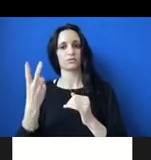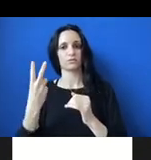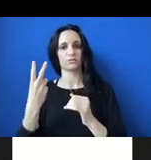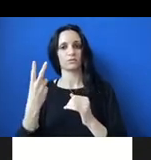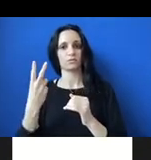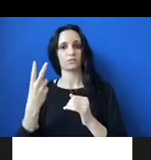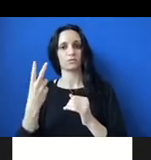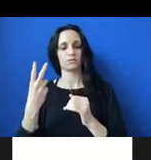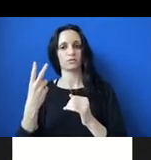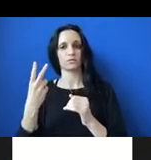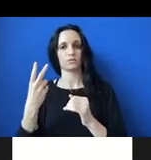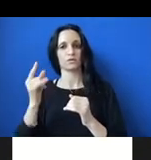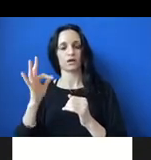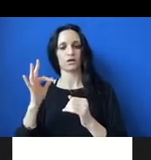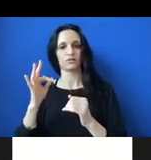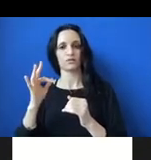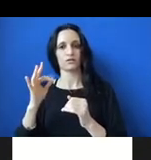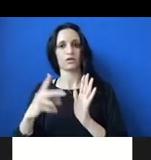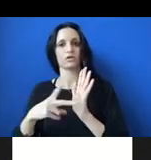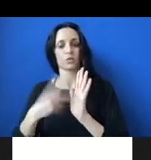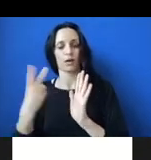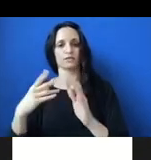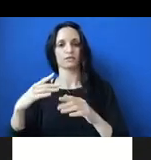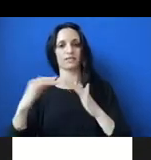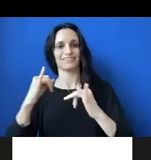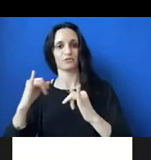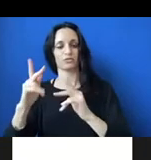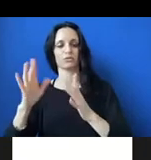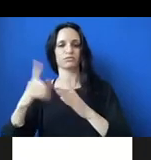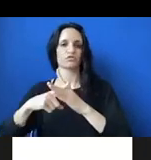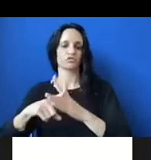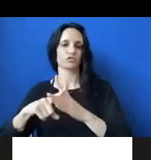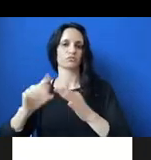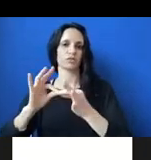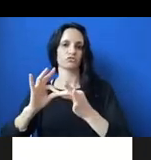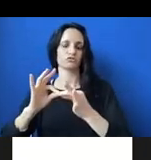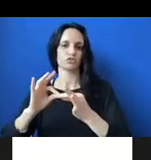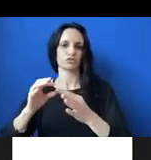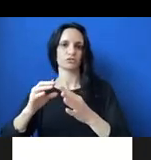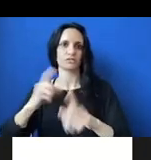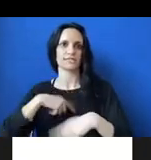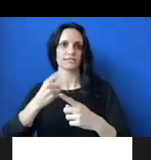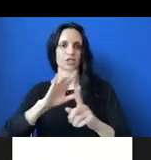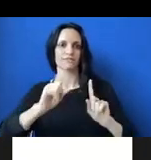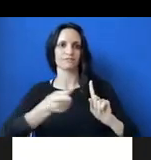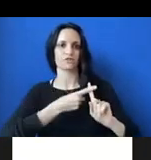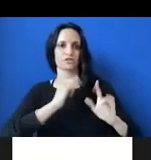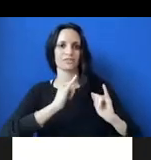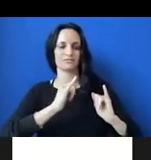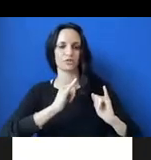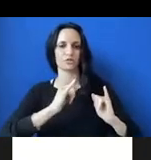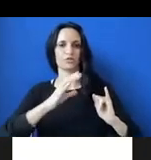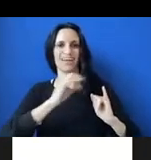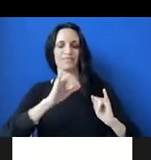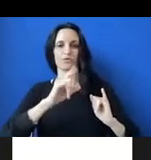re-interviewed participants had also started relationships, um, since their first interview and the remaining 14 were single at the time.